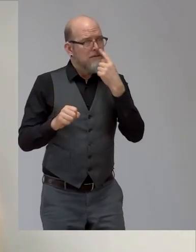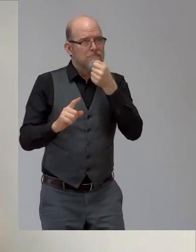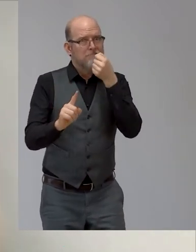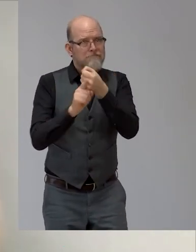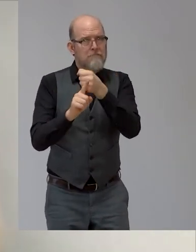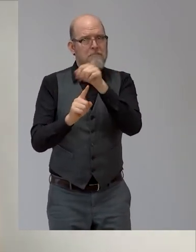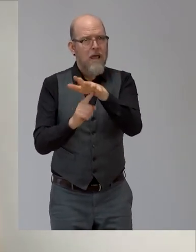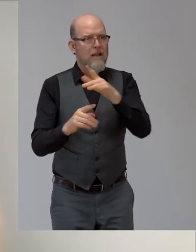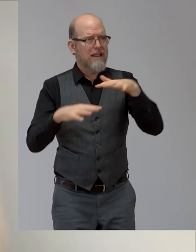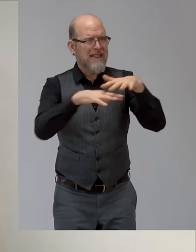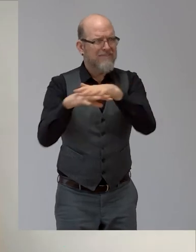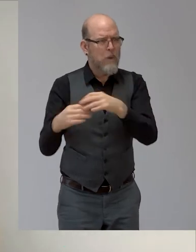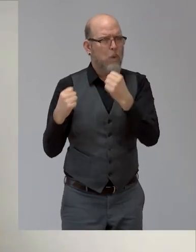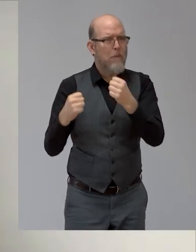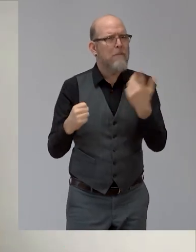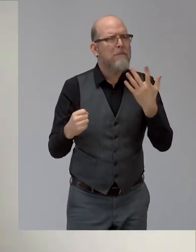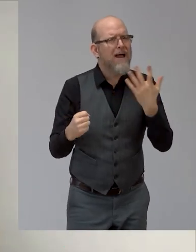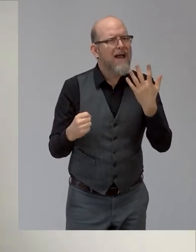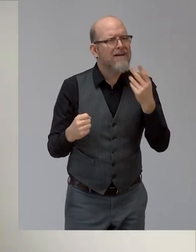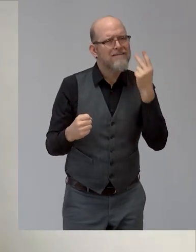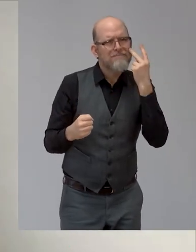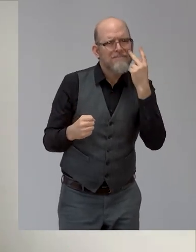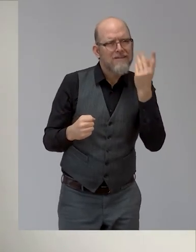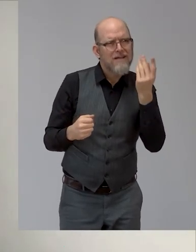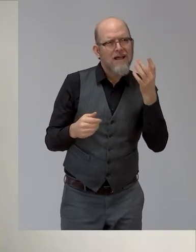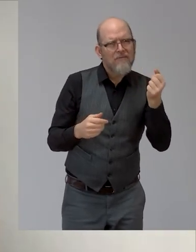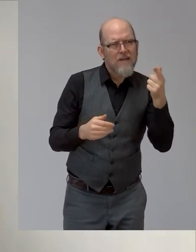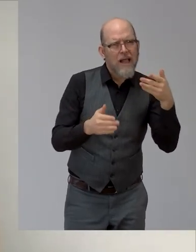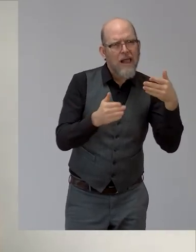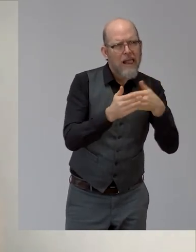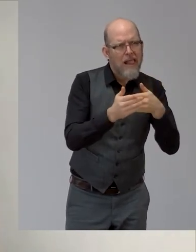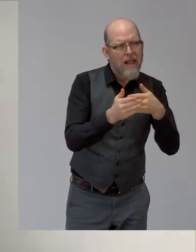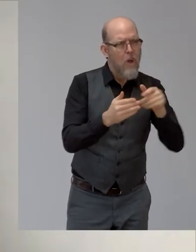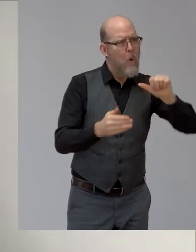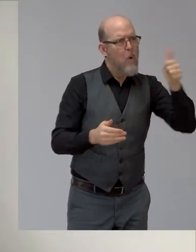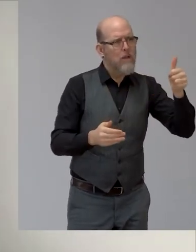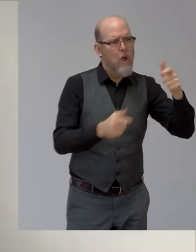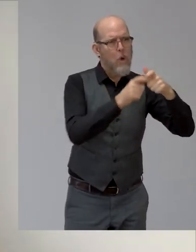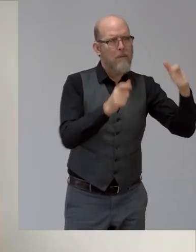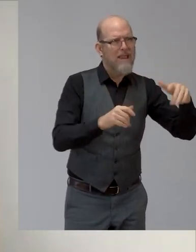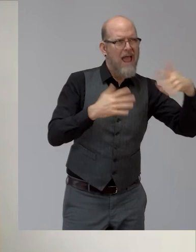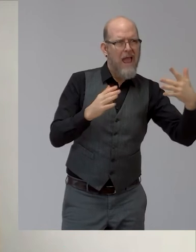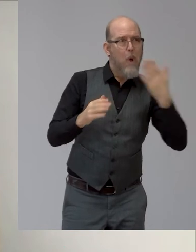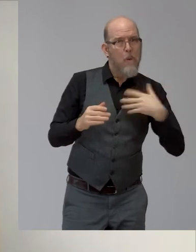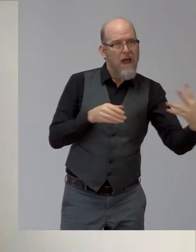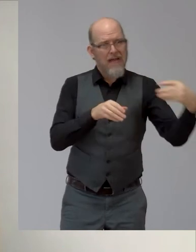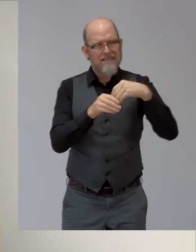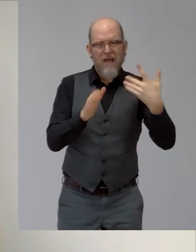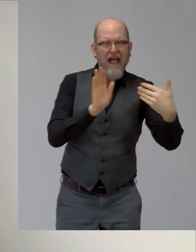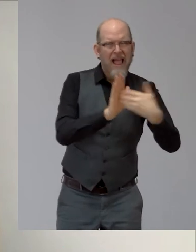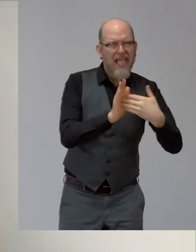stands in the way for other leaders to, to be part of this? What do you think is their barrier and what would you say to them?